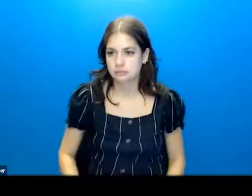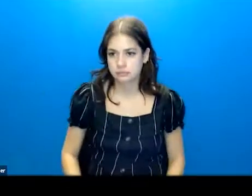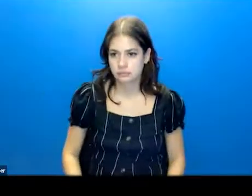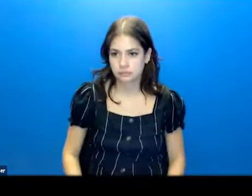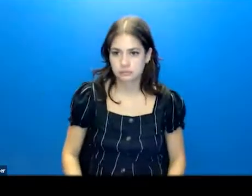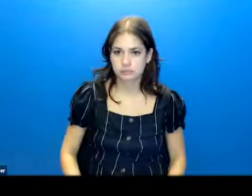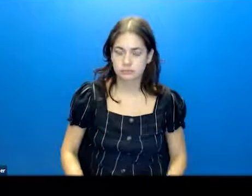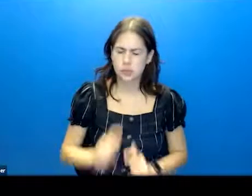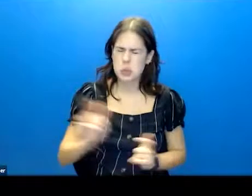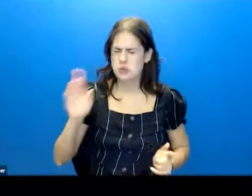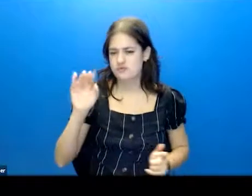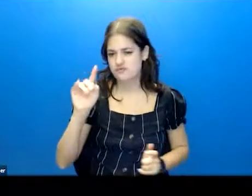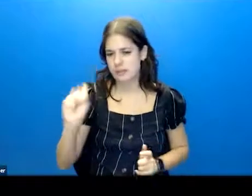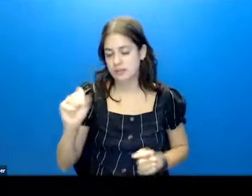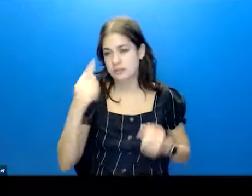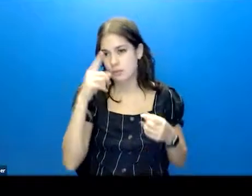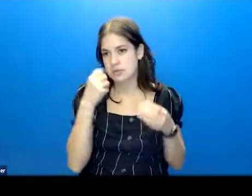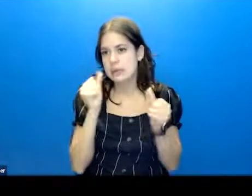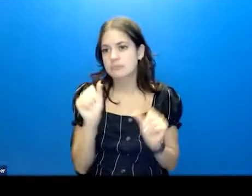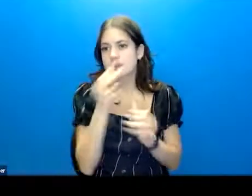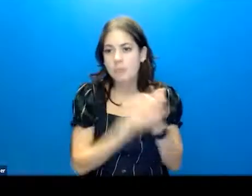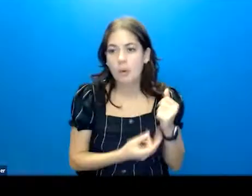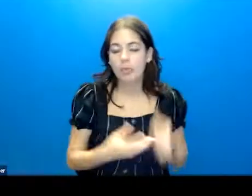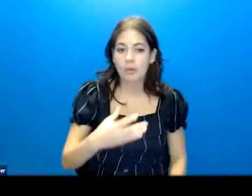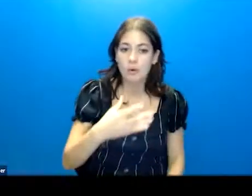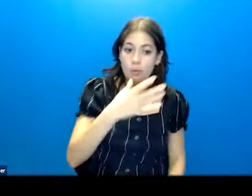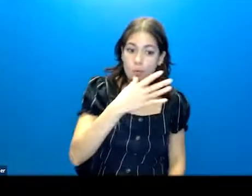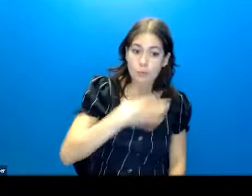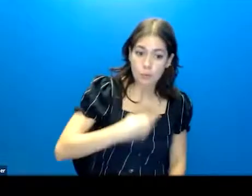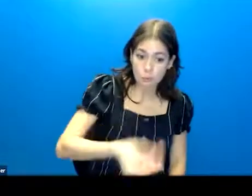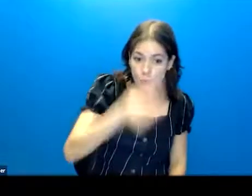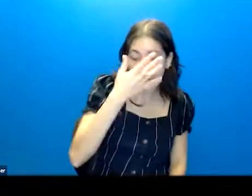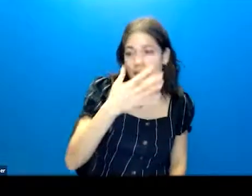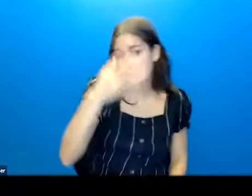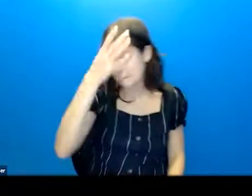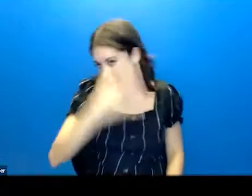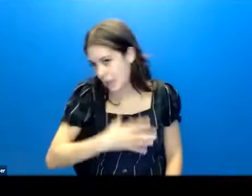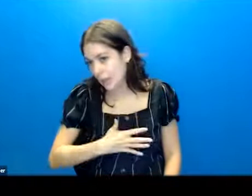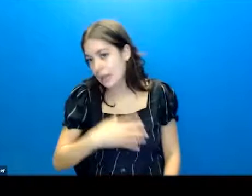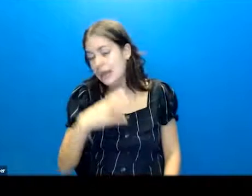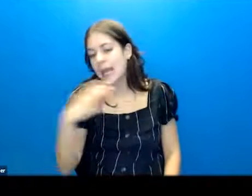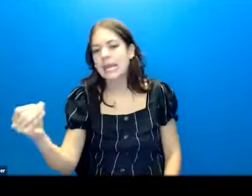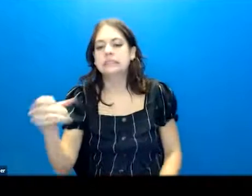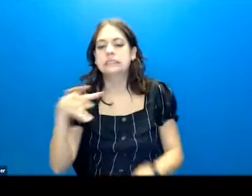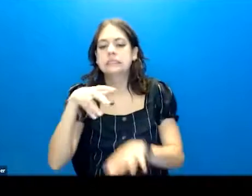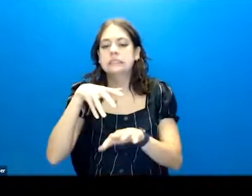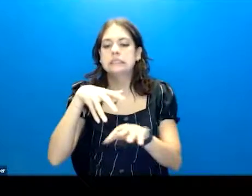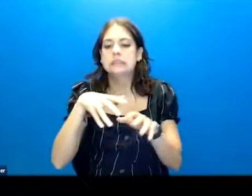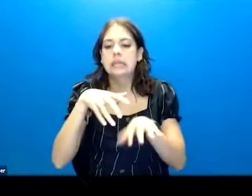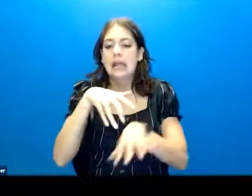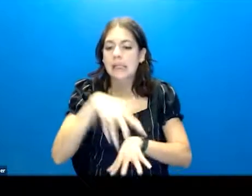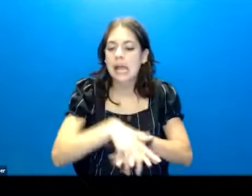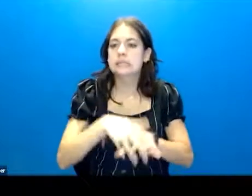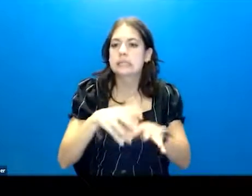Huge rates of attempts for both white, Caucasian men, and Alaska Native,